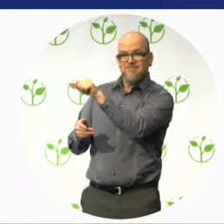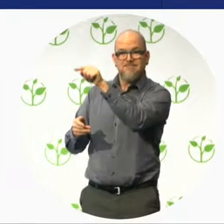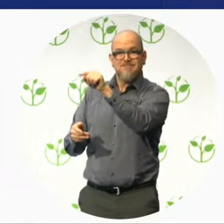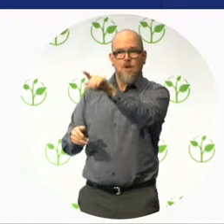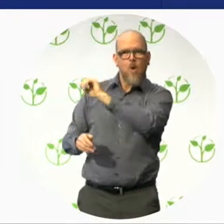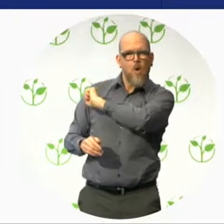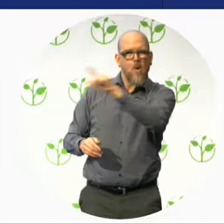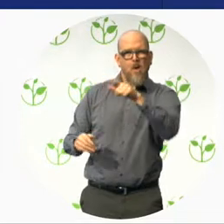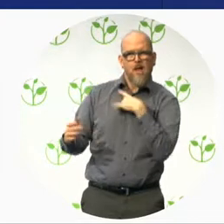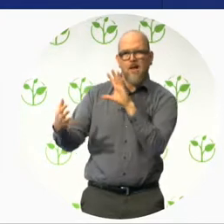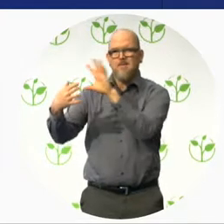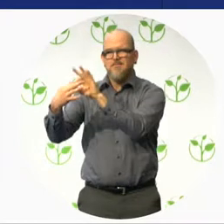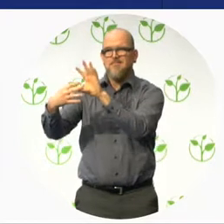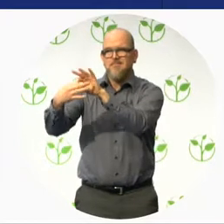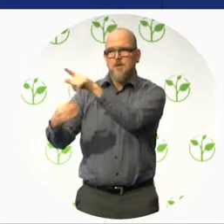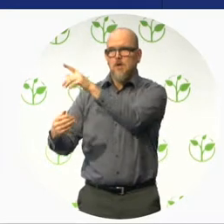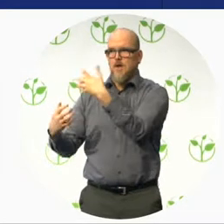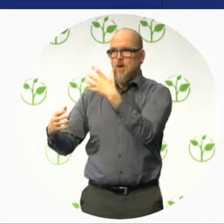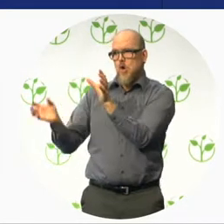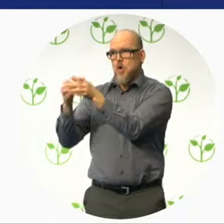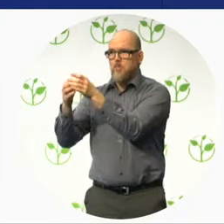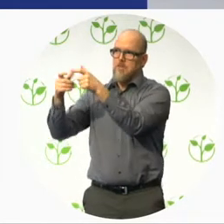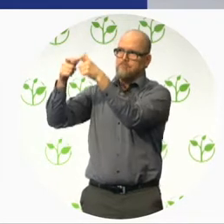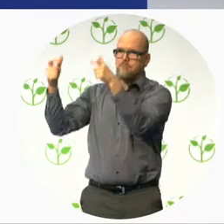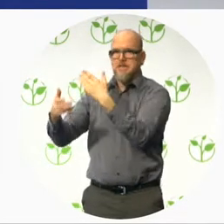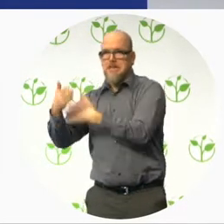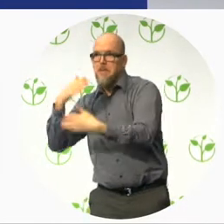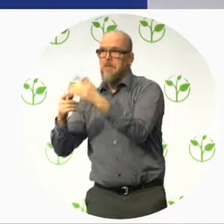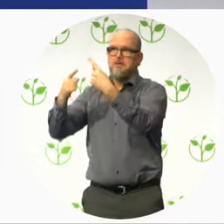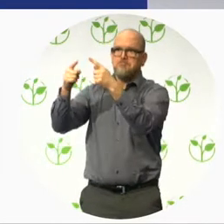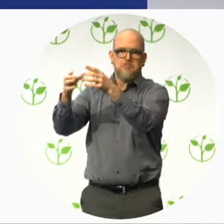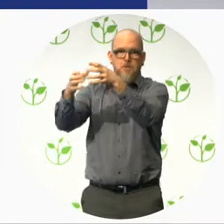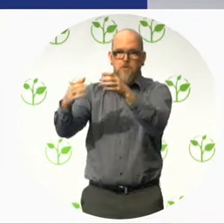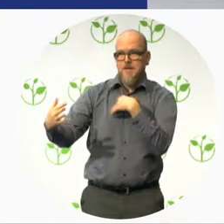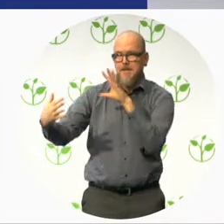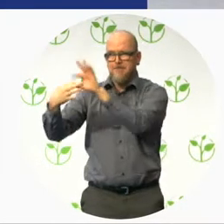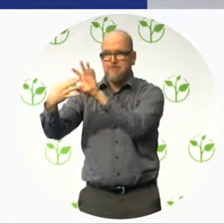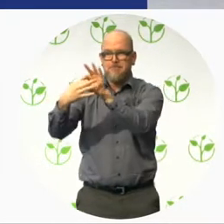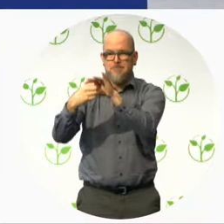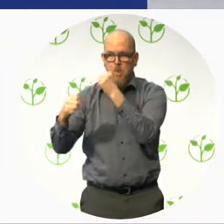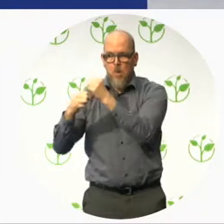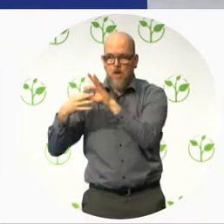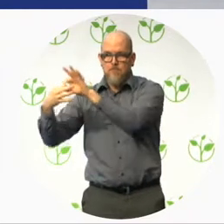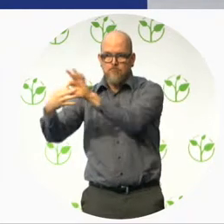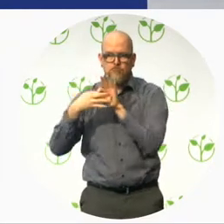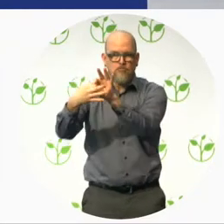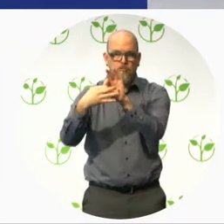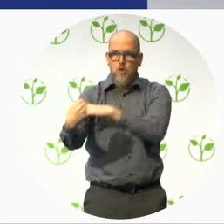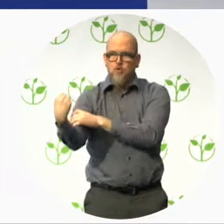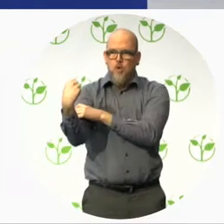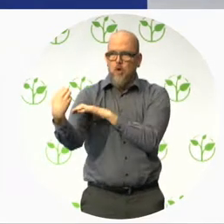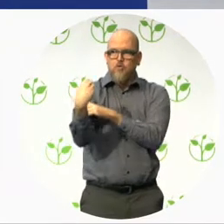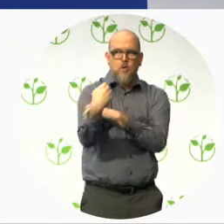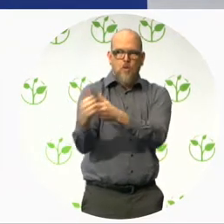stakeholders existing that could be affected by our intervention. That allow us to